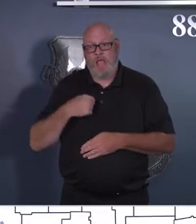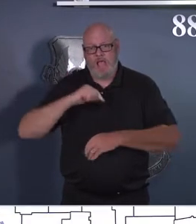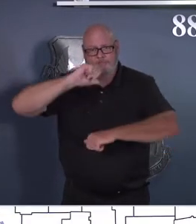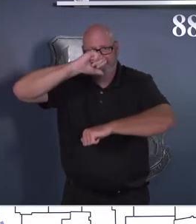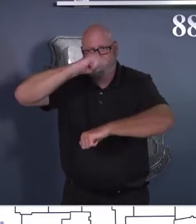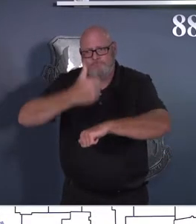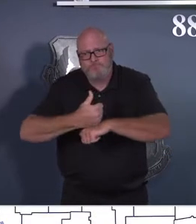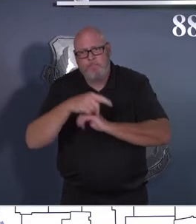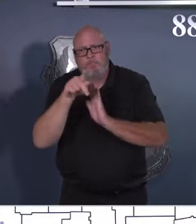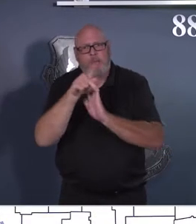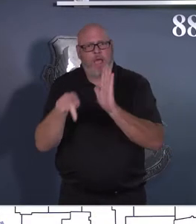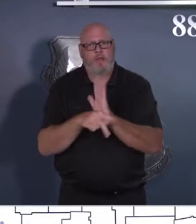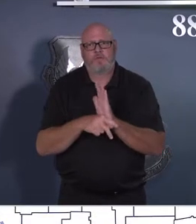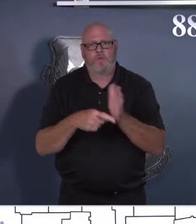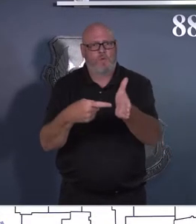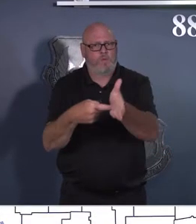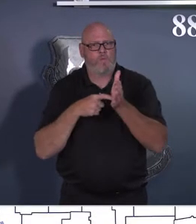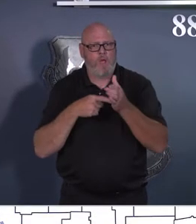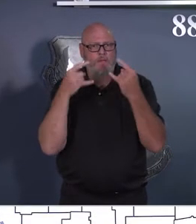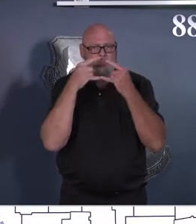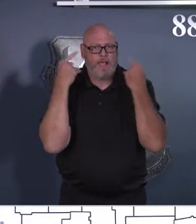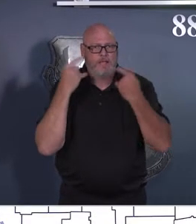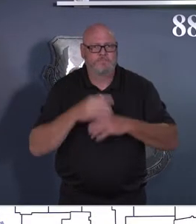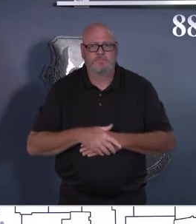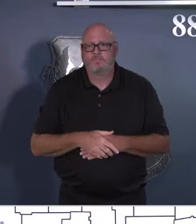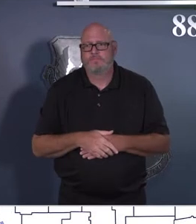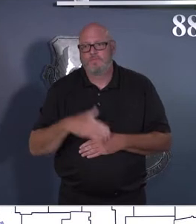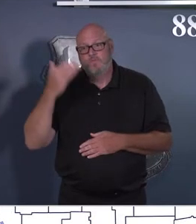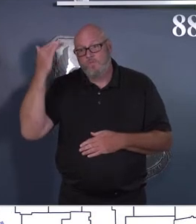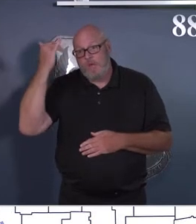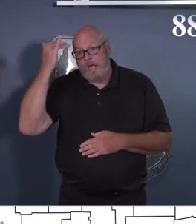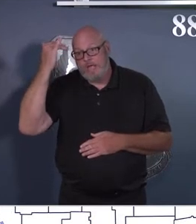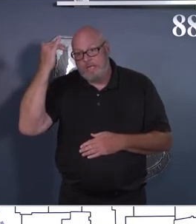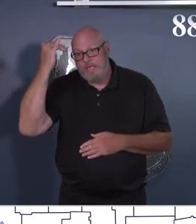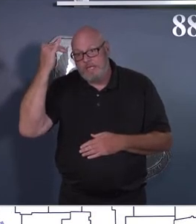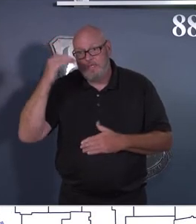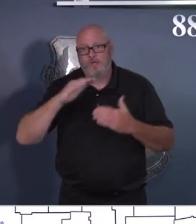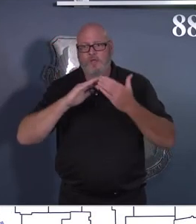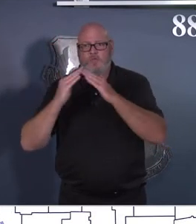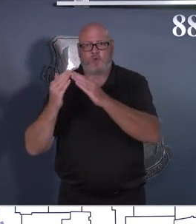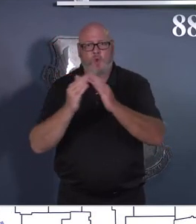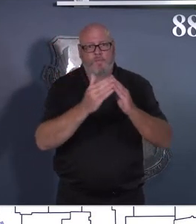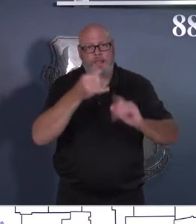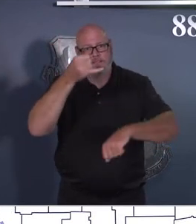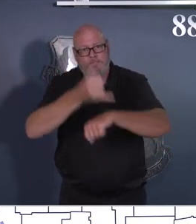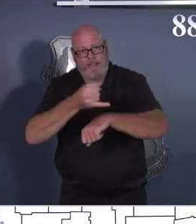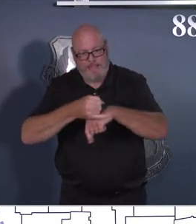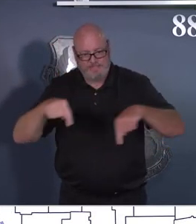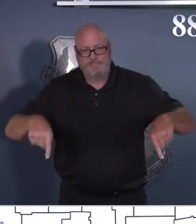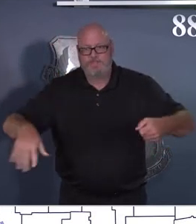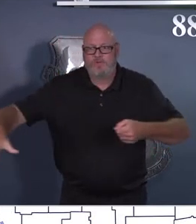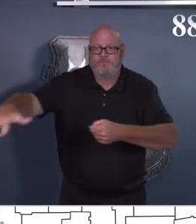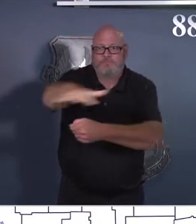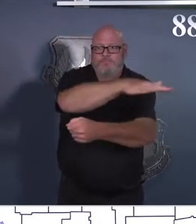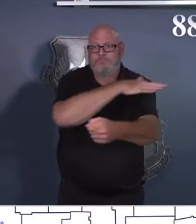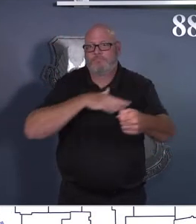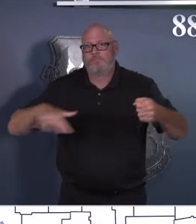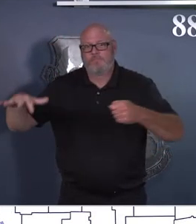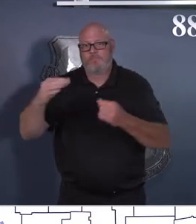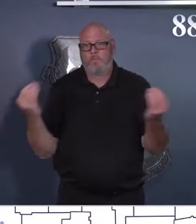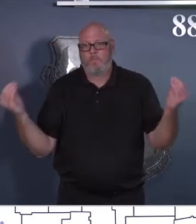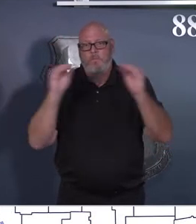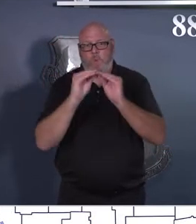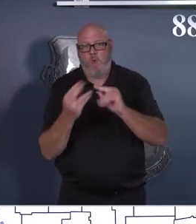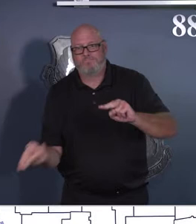were showing substantial, kind of that second highest level of community transmission. When I came back to work on Monday